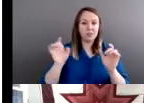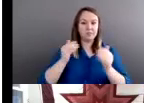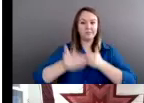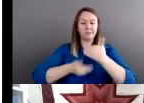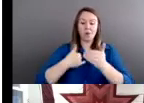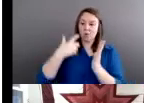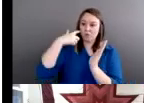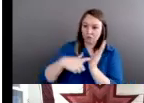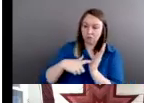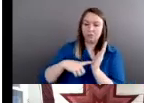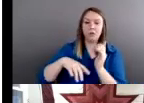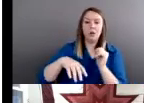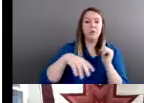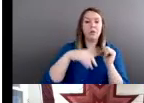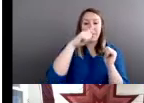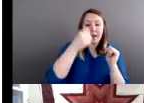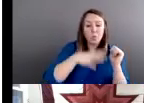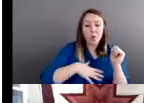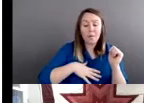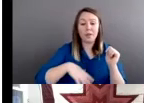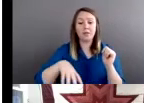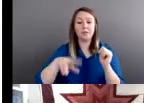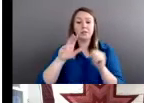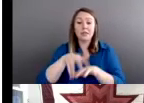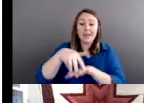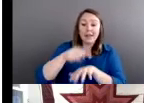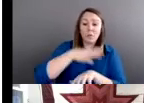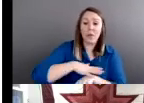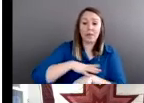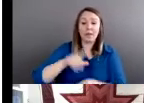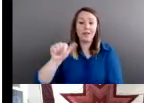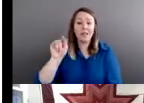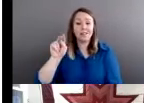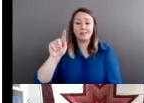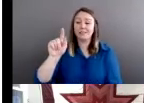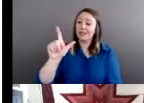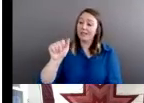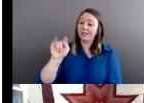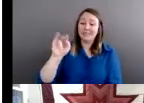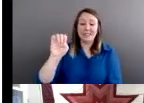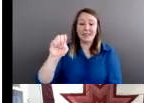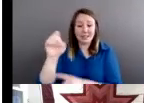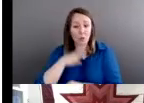Latinx women. who did come forward and speak about these crimes. Their stories should be included